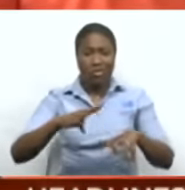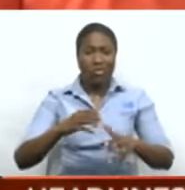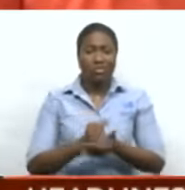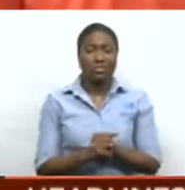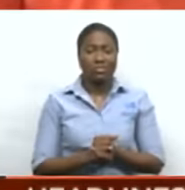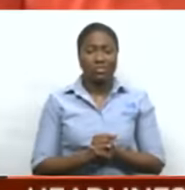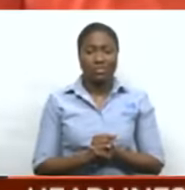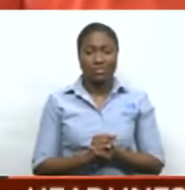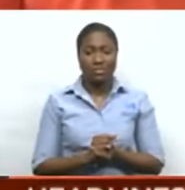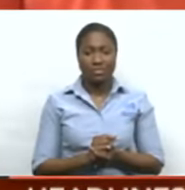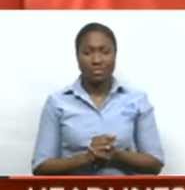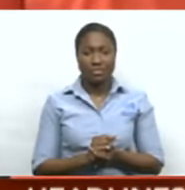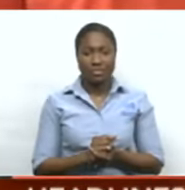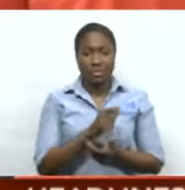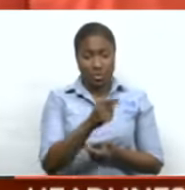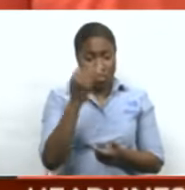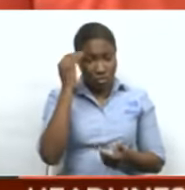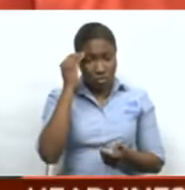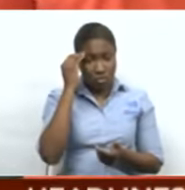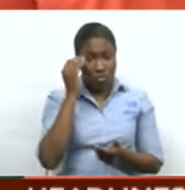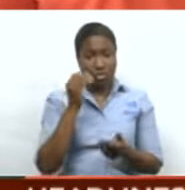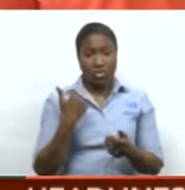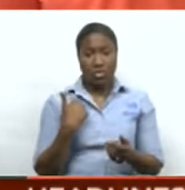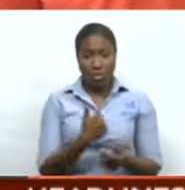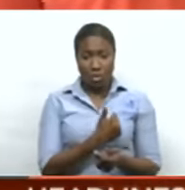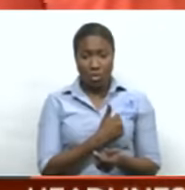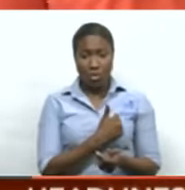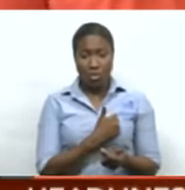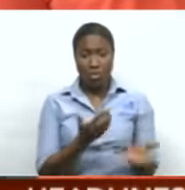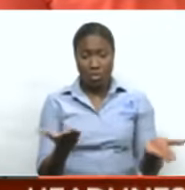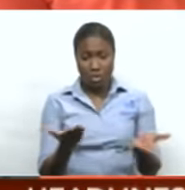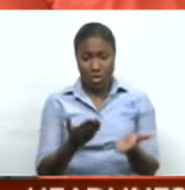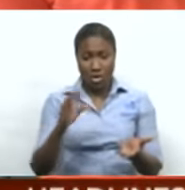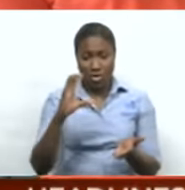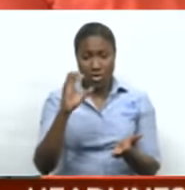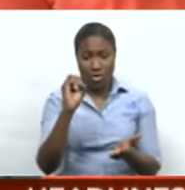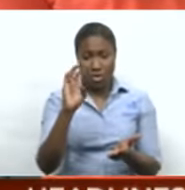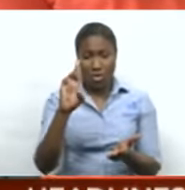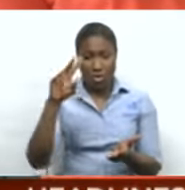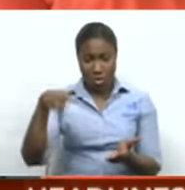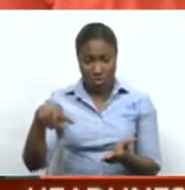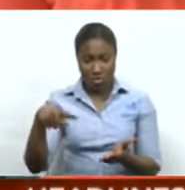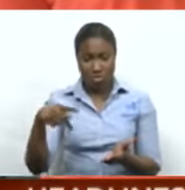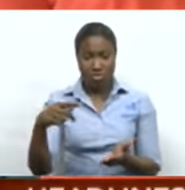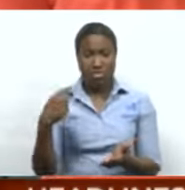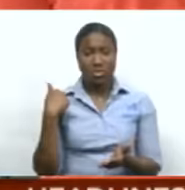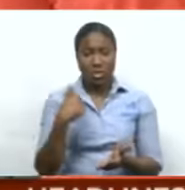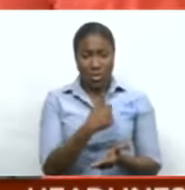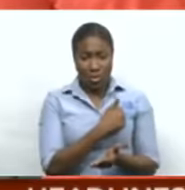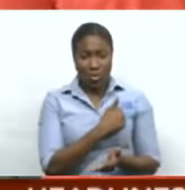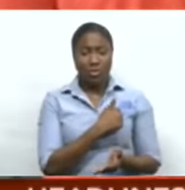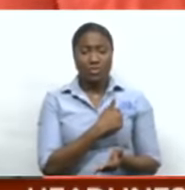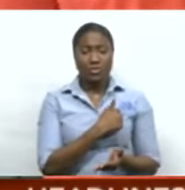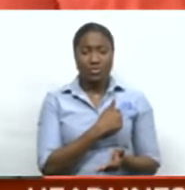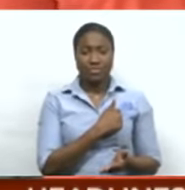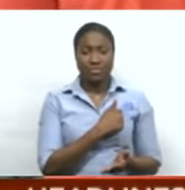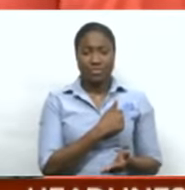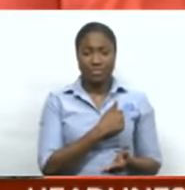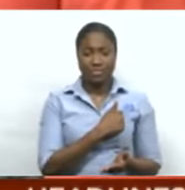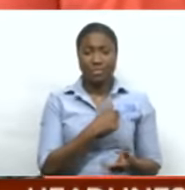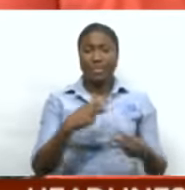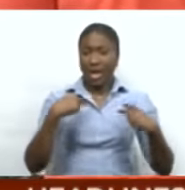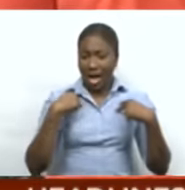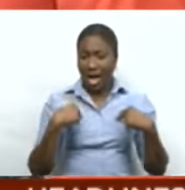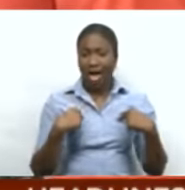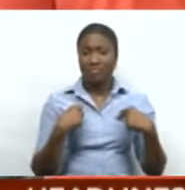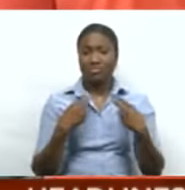be aware, the corporation, we are one of the corporations that has dinghies. So we use the dinghies to operate